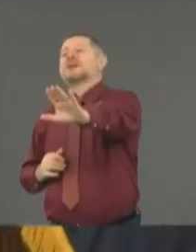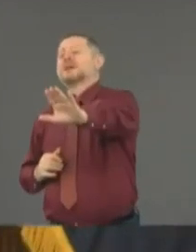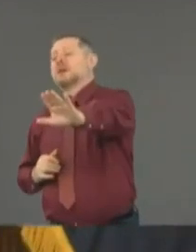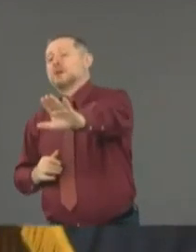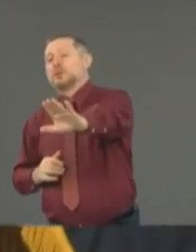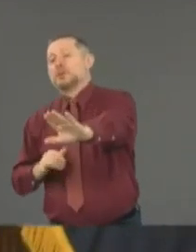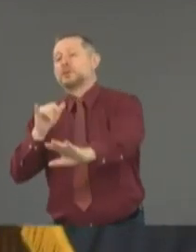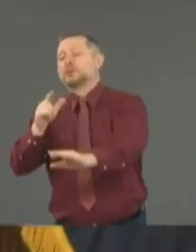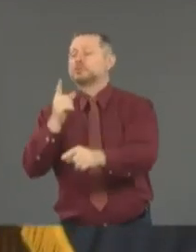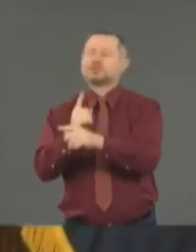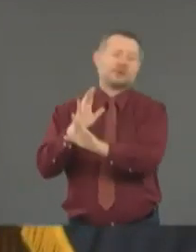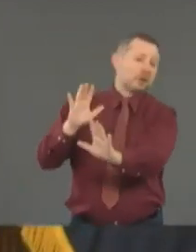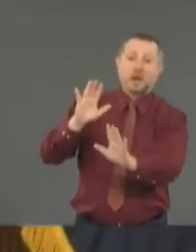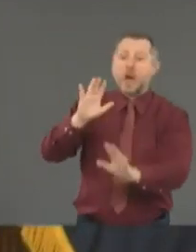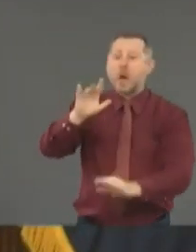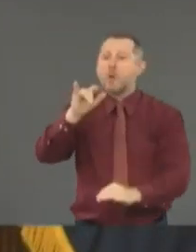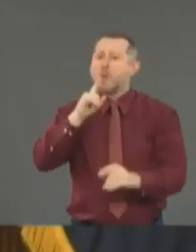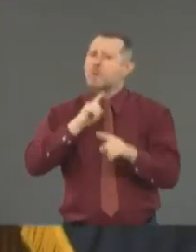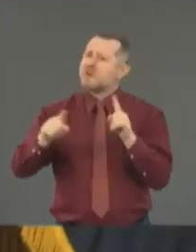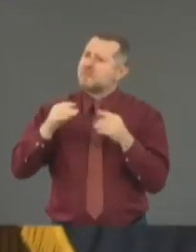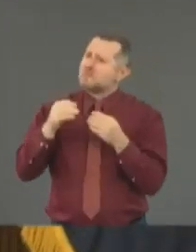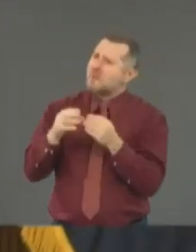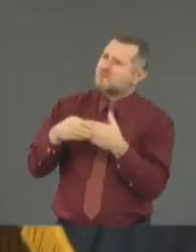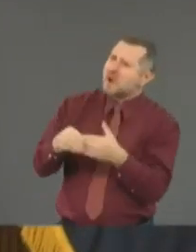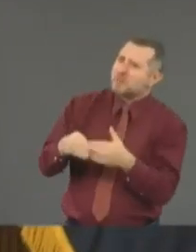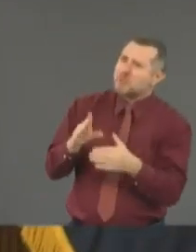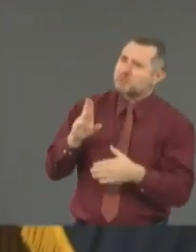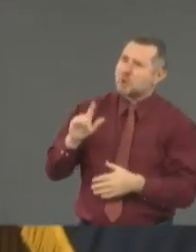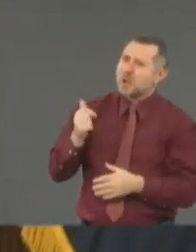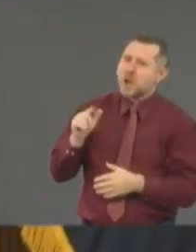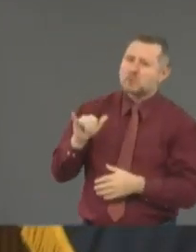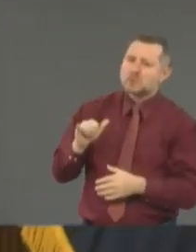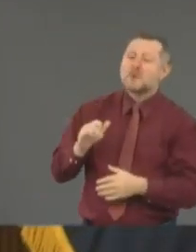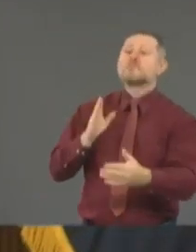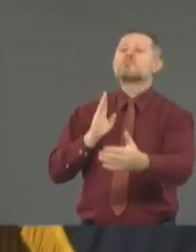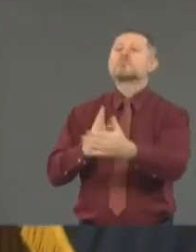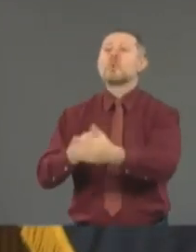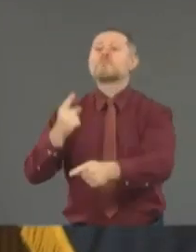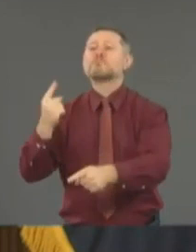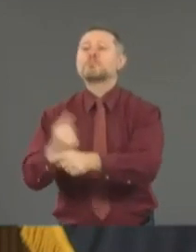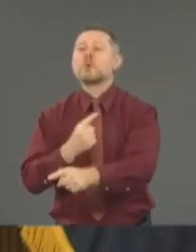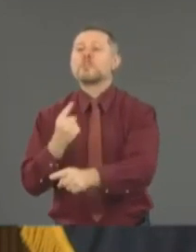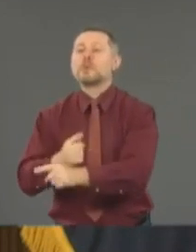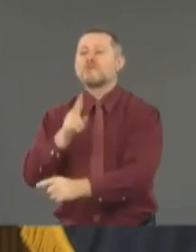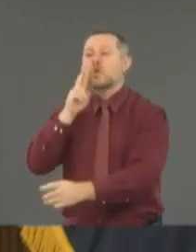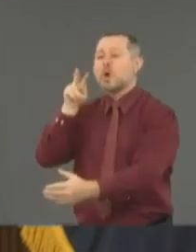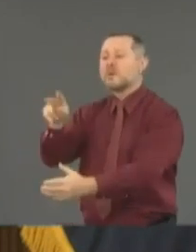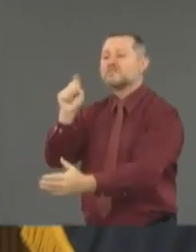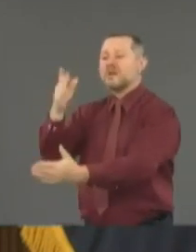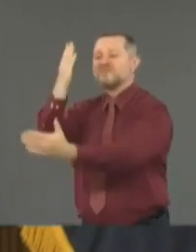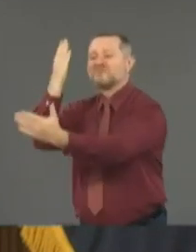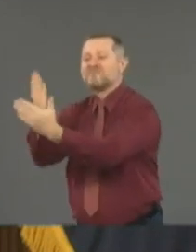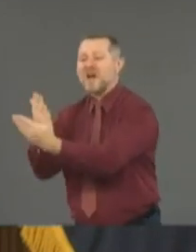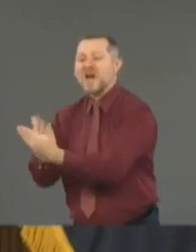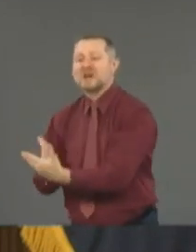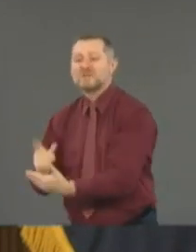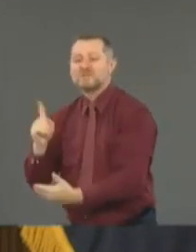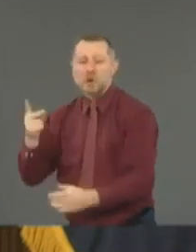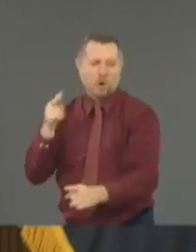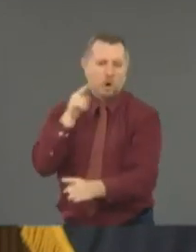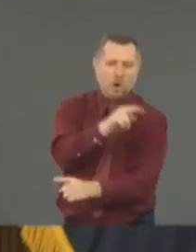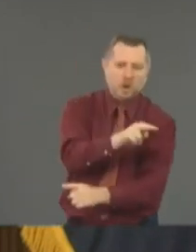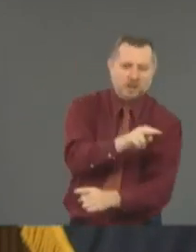discretion in this sense? No, charge appropriately. Look at the facts. Look at what they did and charge appropriately.